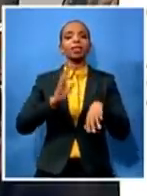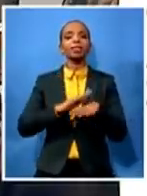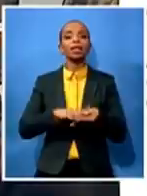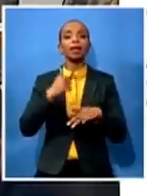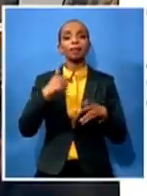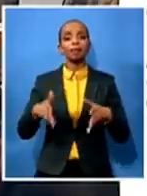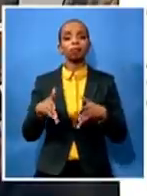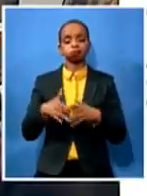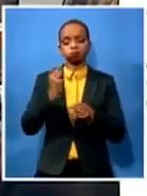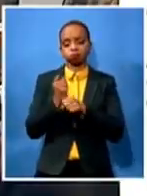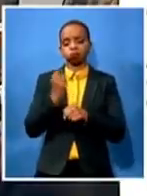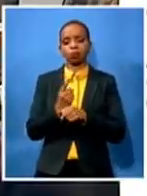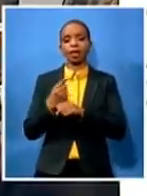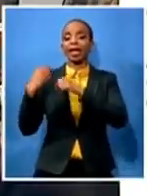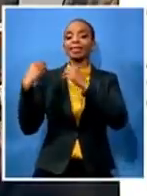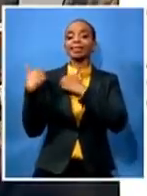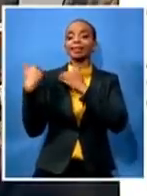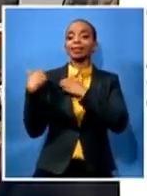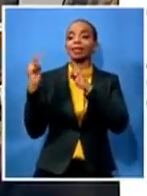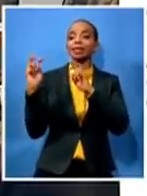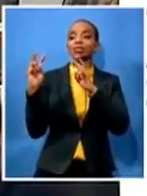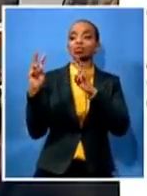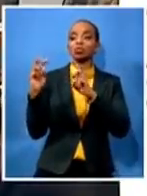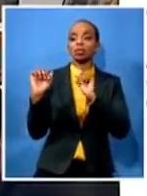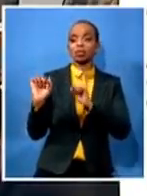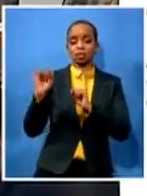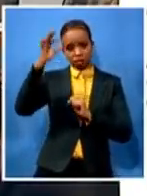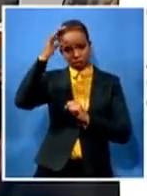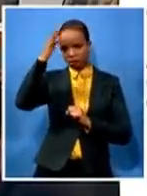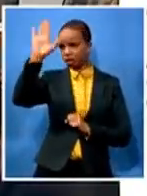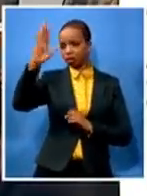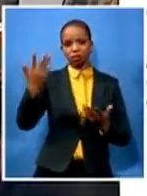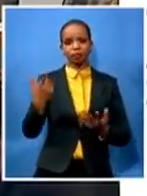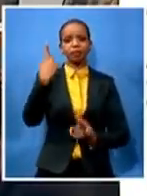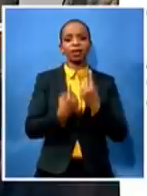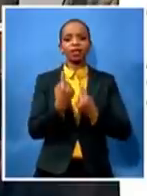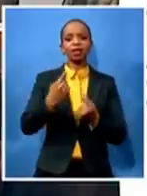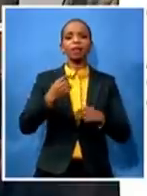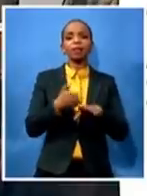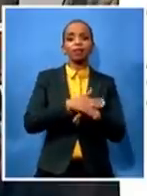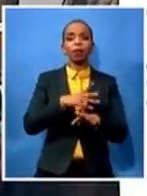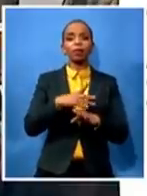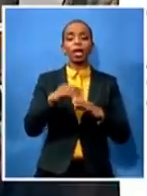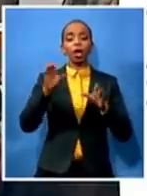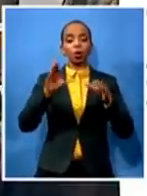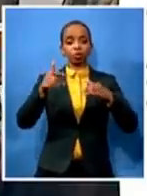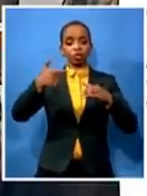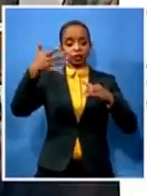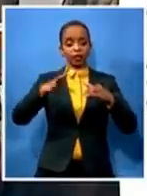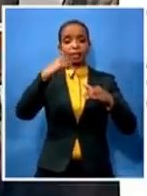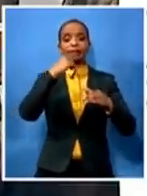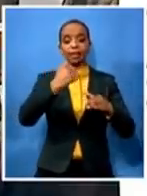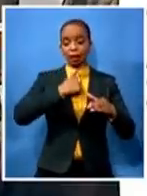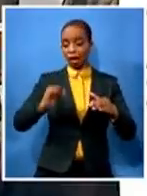when the sunday times paddled the news before the commission said my husband actually reported through an sms to say this is